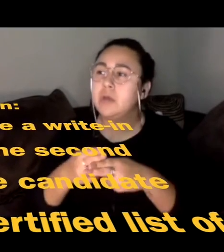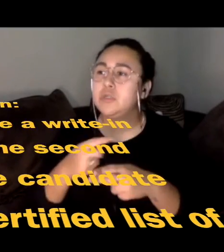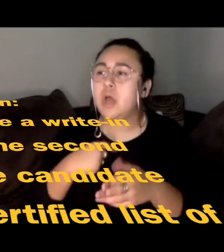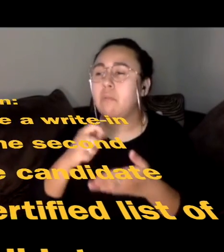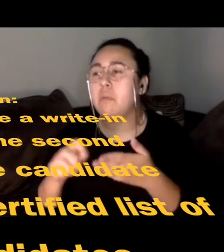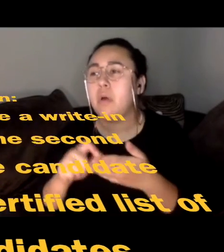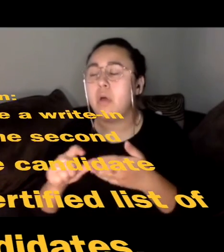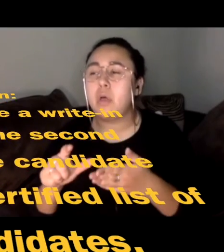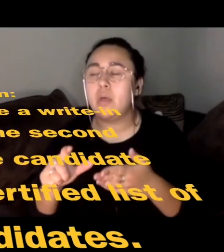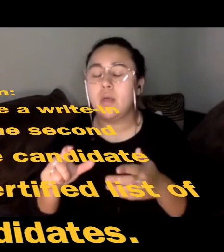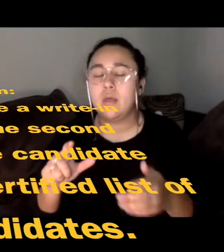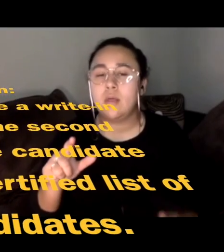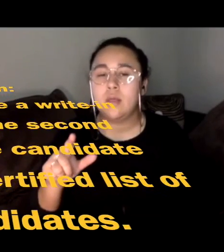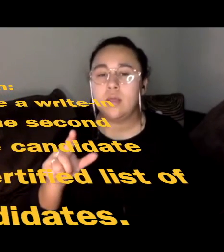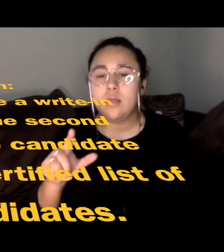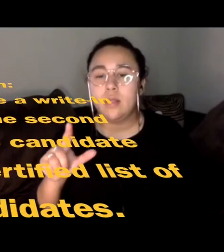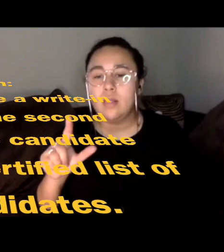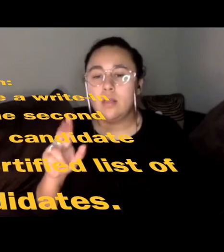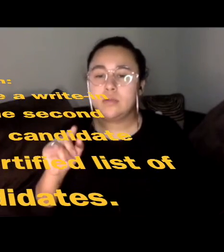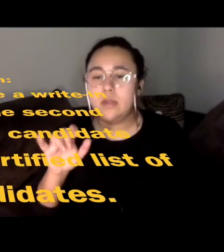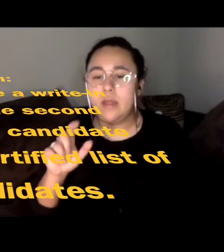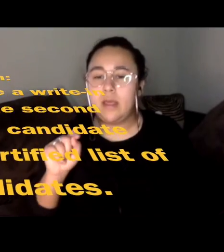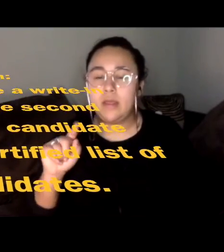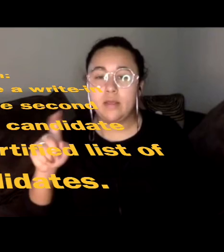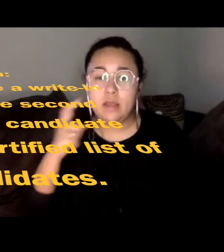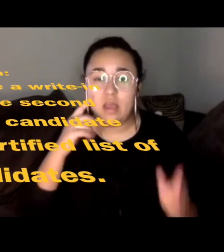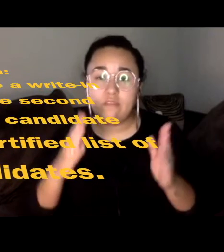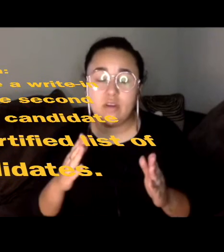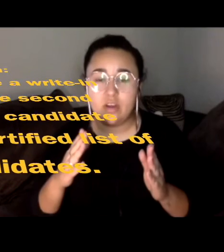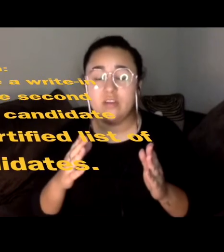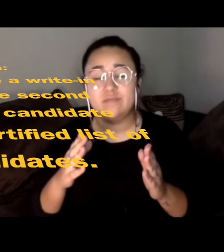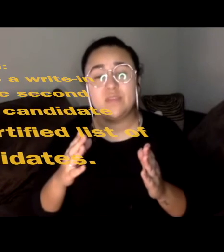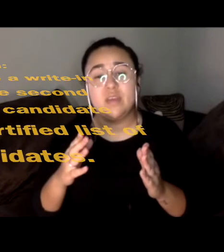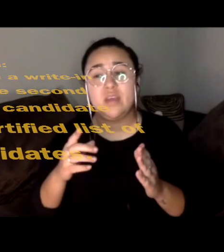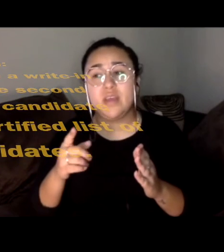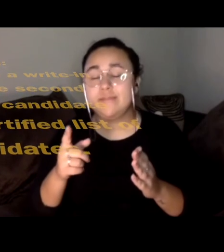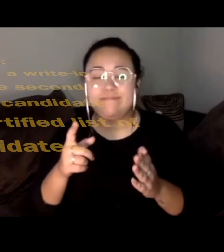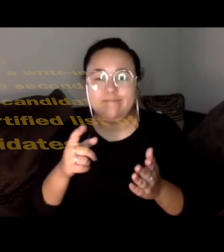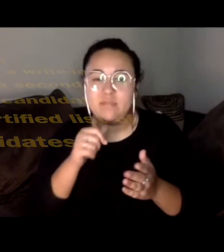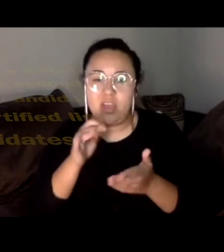in Lieutenant Governor Kunilakis and you could, it just won't count for anything, unfortunately.